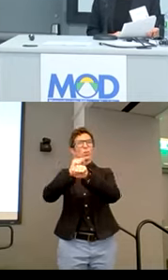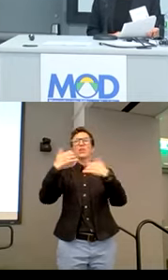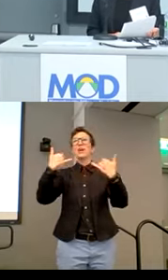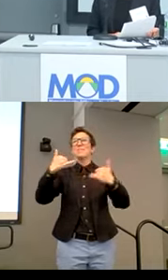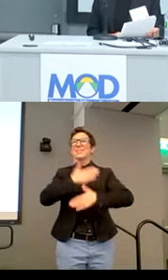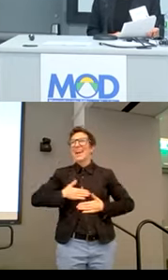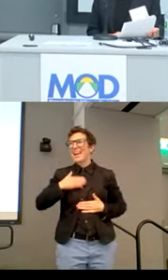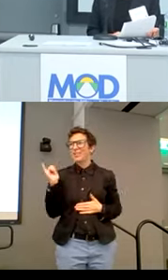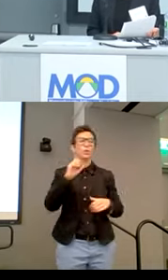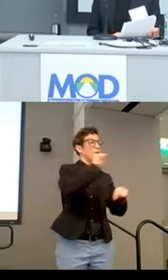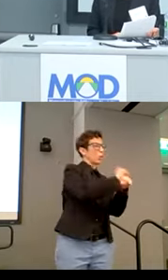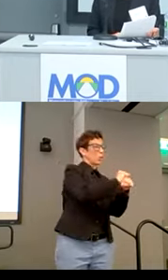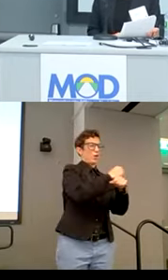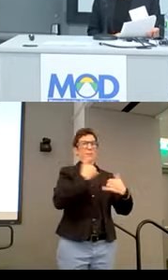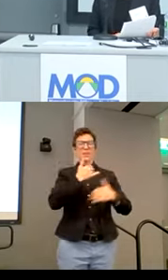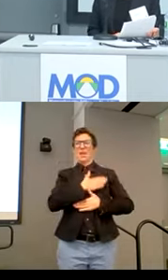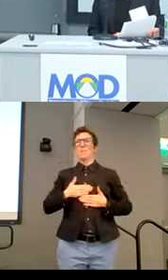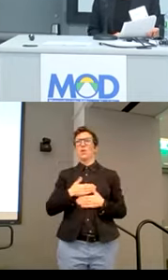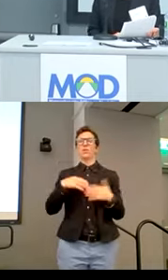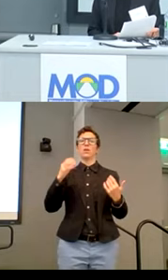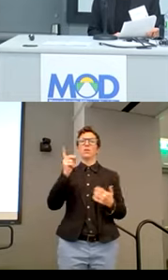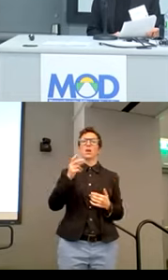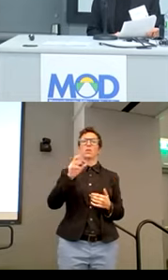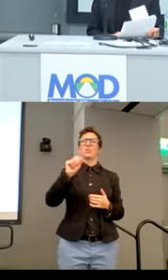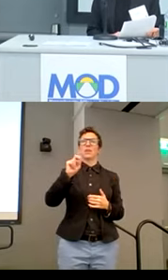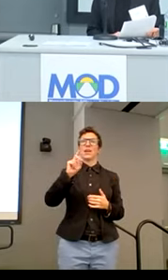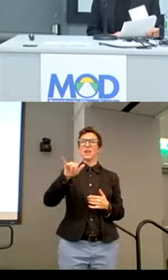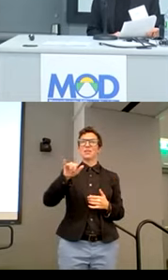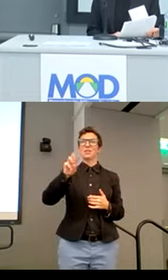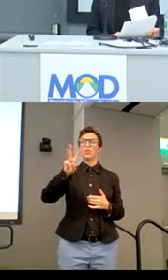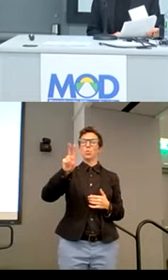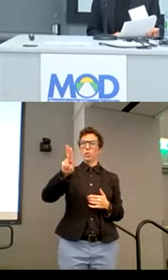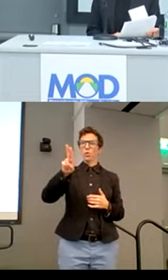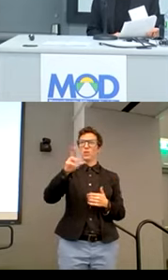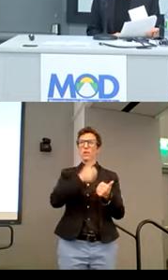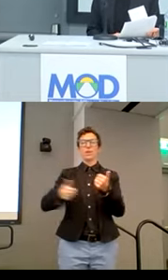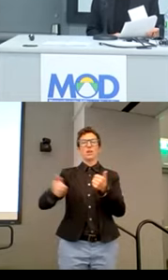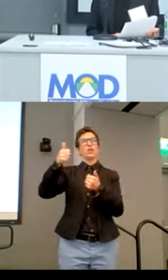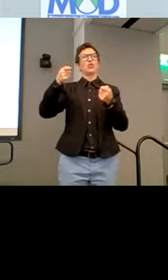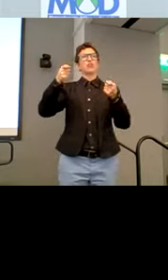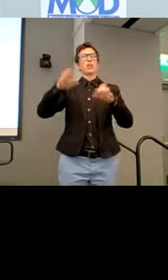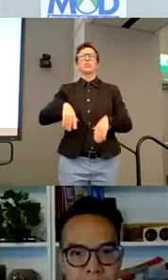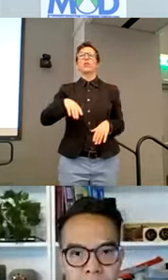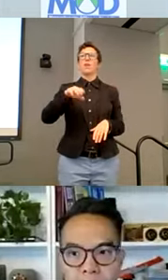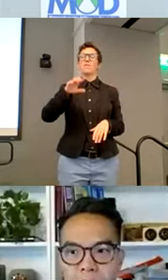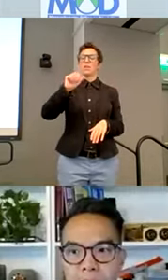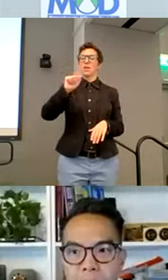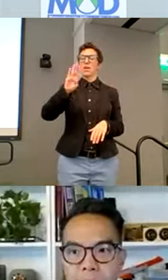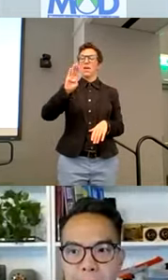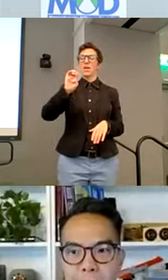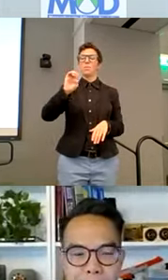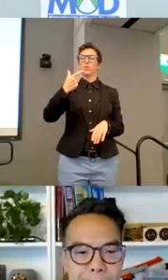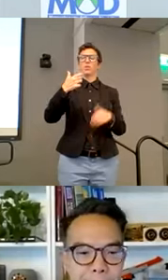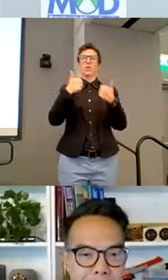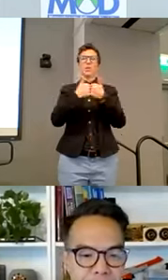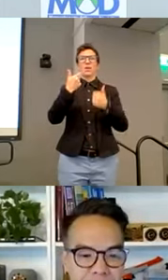recreation. Dr. Andy Wu, senior director of peer counseling for the Able Gamers charity, is here with